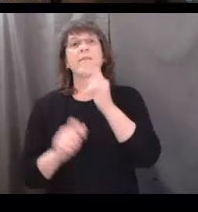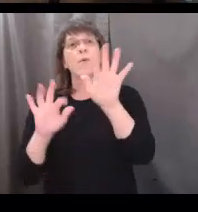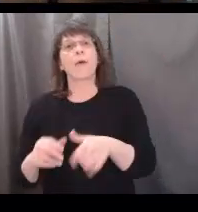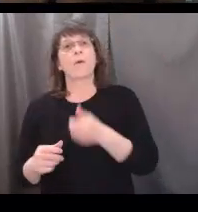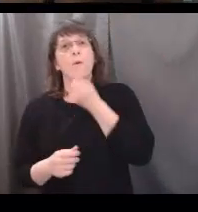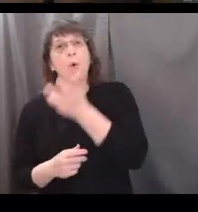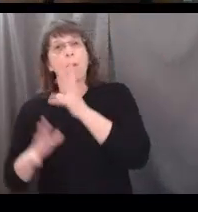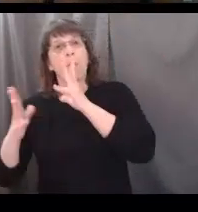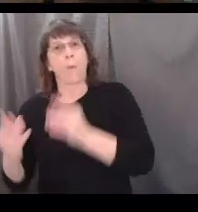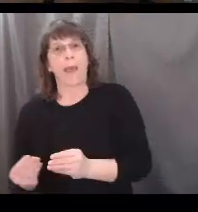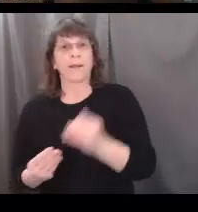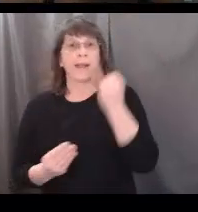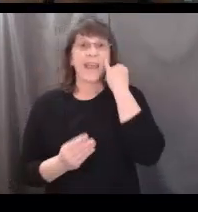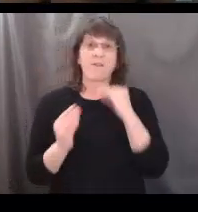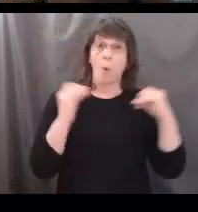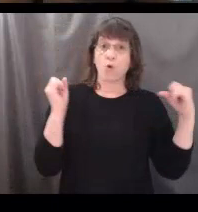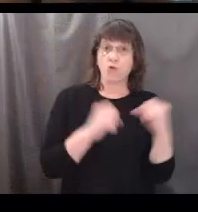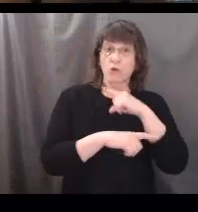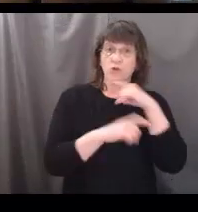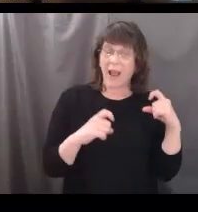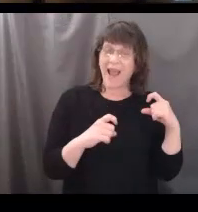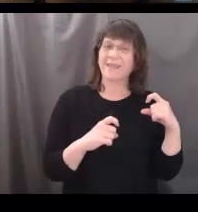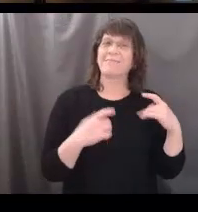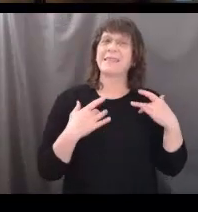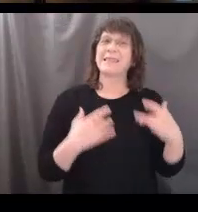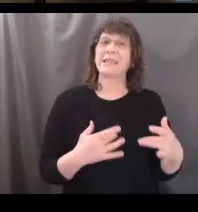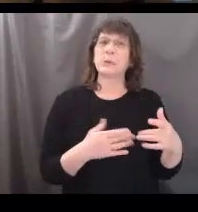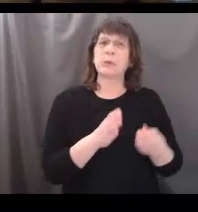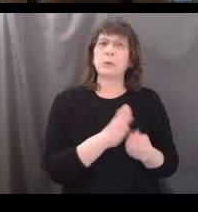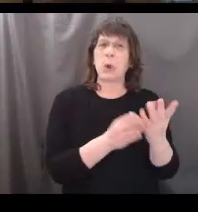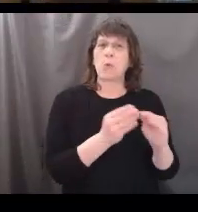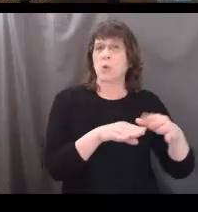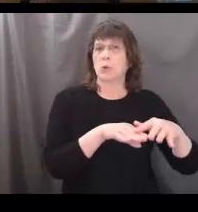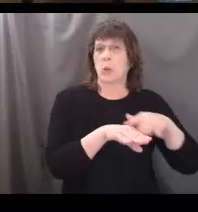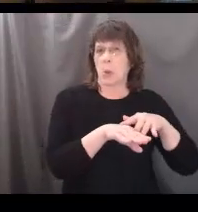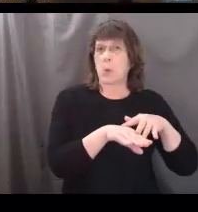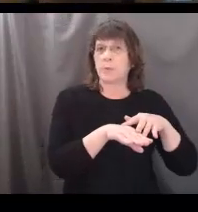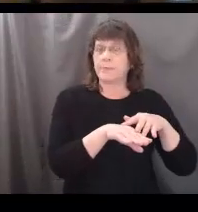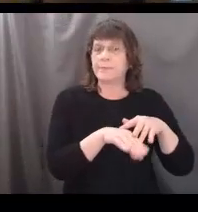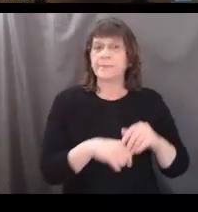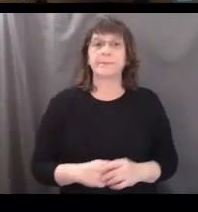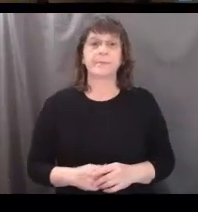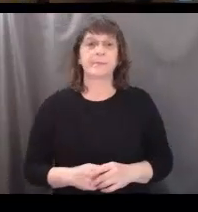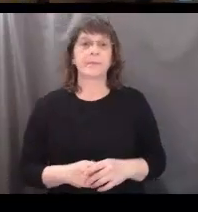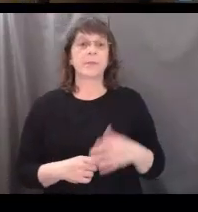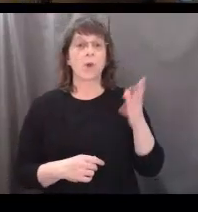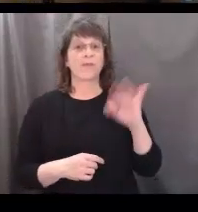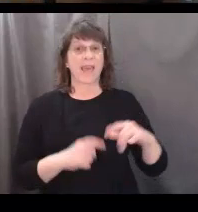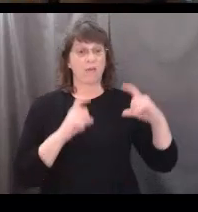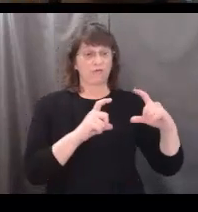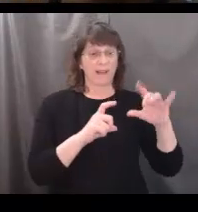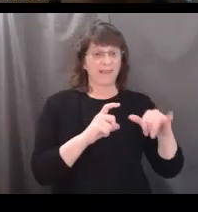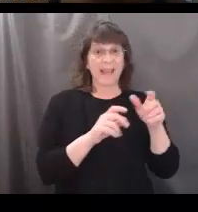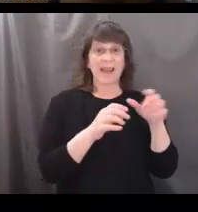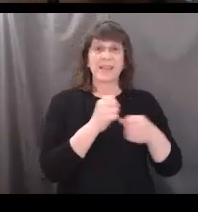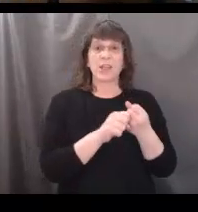wet. If it is more cold or dry than the usual year, the tree will not grow as quickly, so its ring for that year